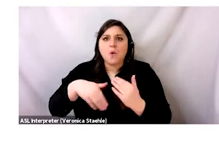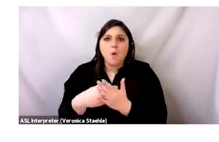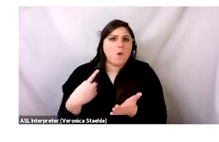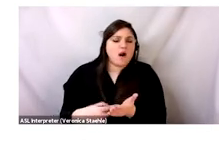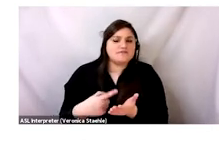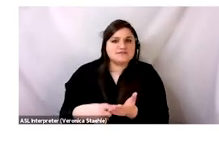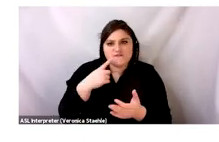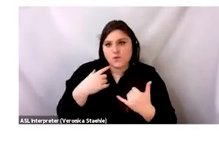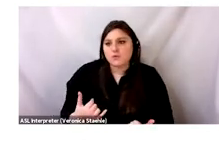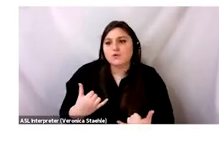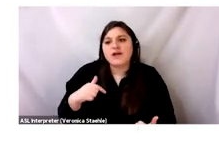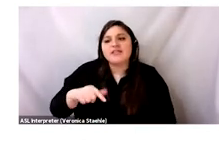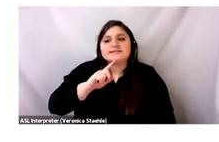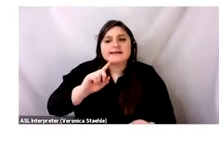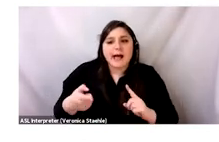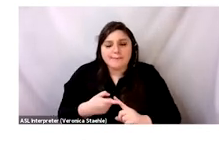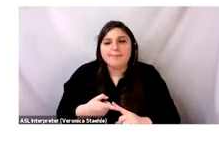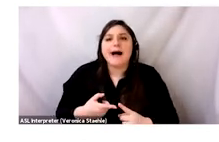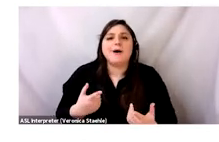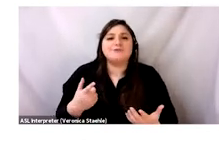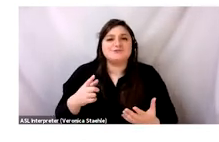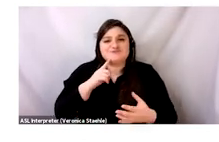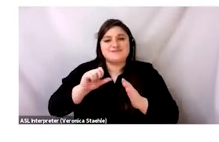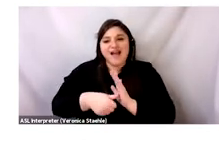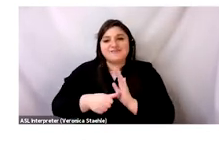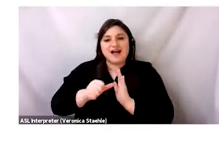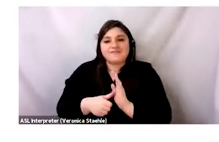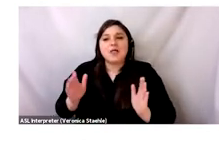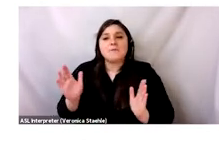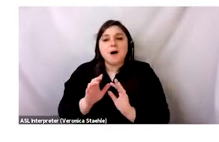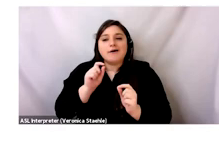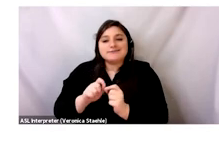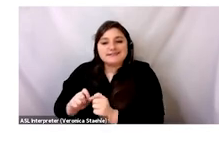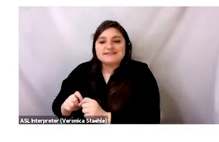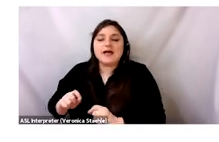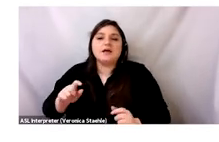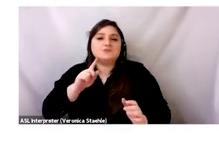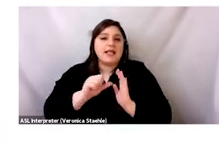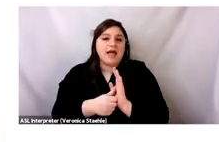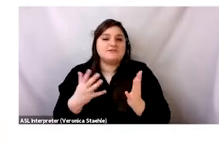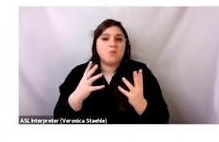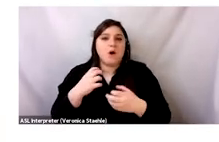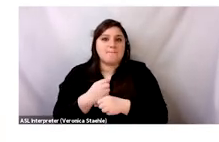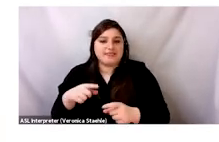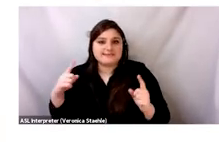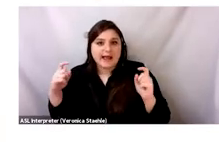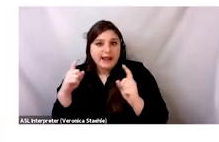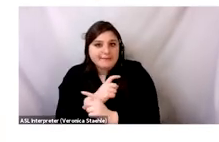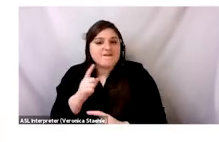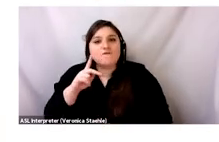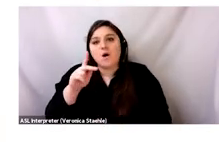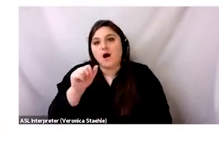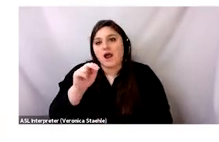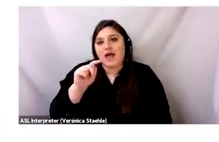conversation, I feel like we've been having today, it's about spelling out those nuances and spelling out the complexities that